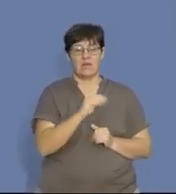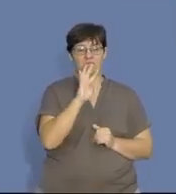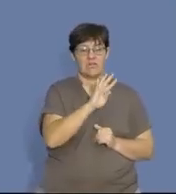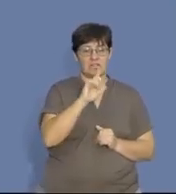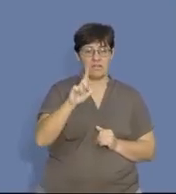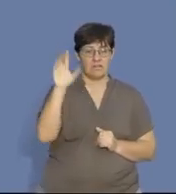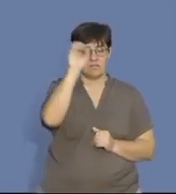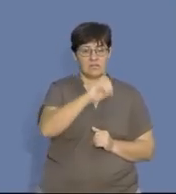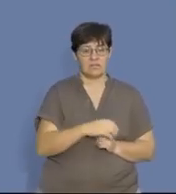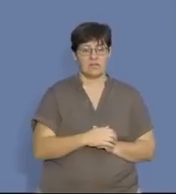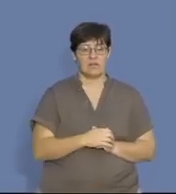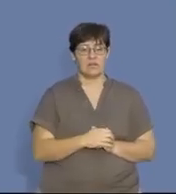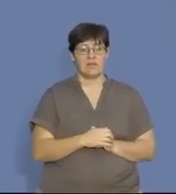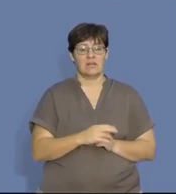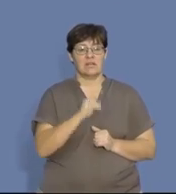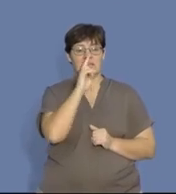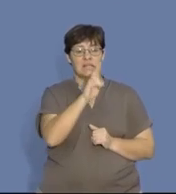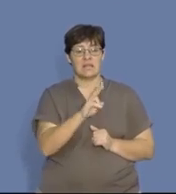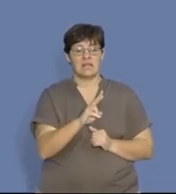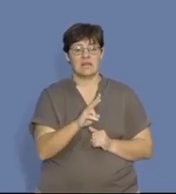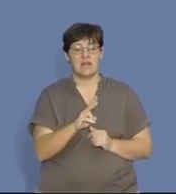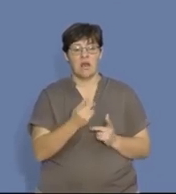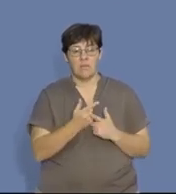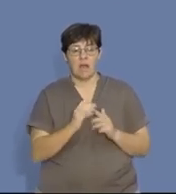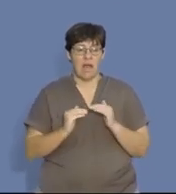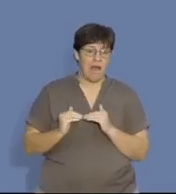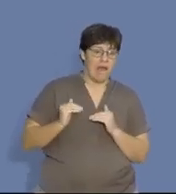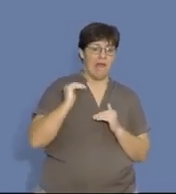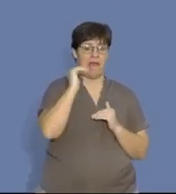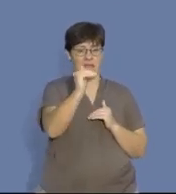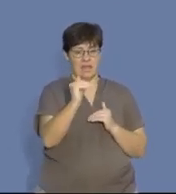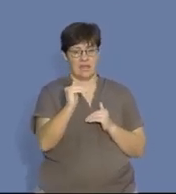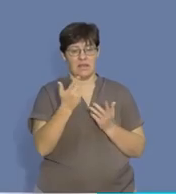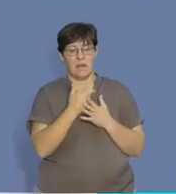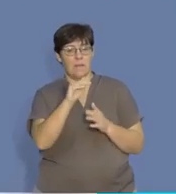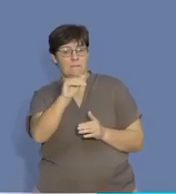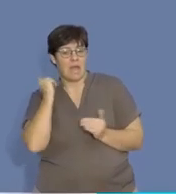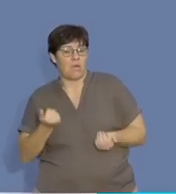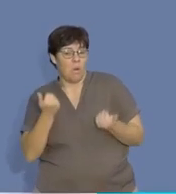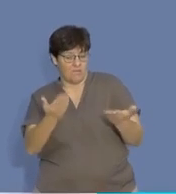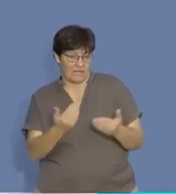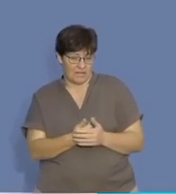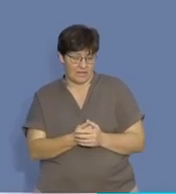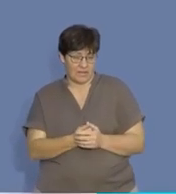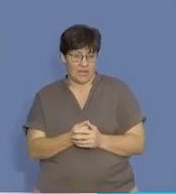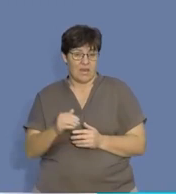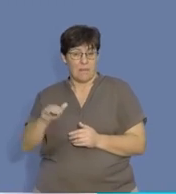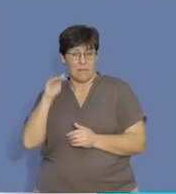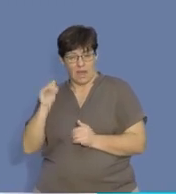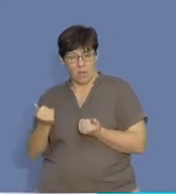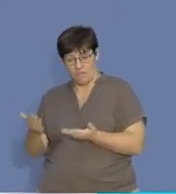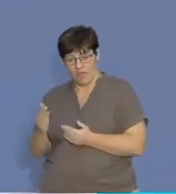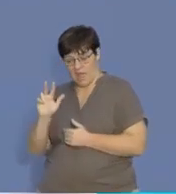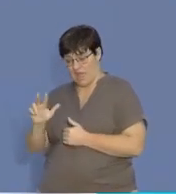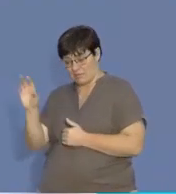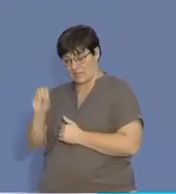47%, can you see it's obviously much higher than what the banks are offering? So, if